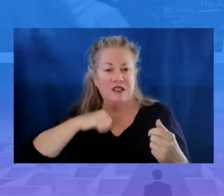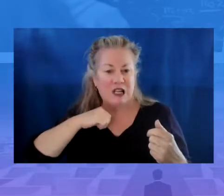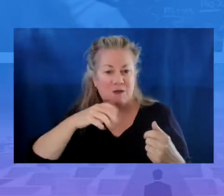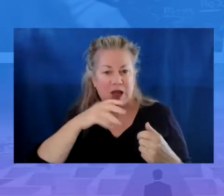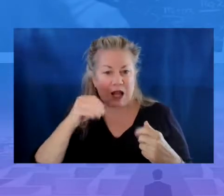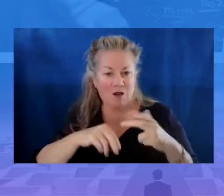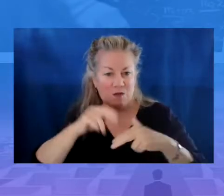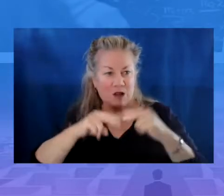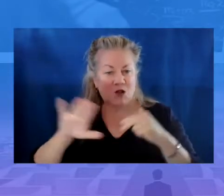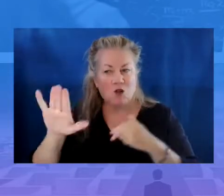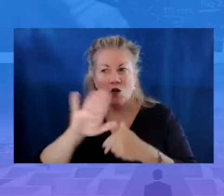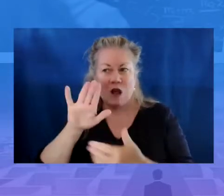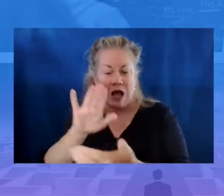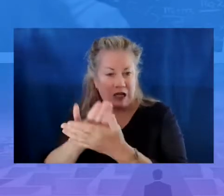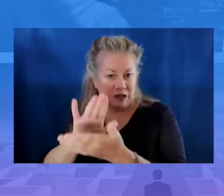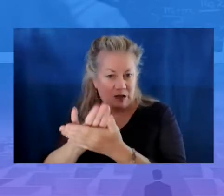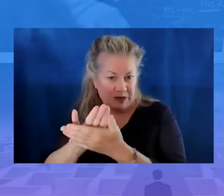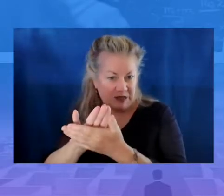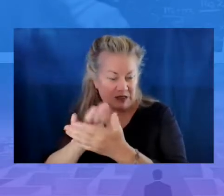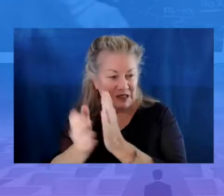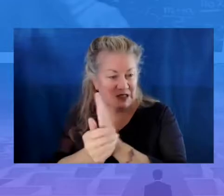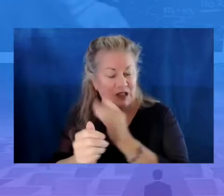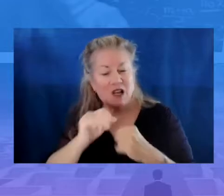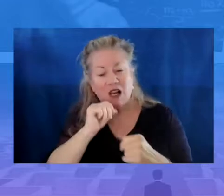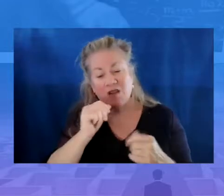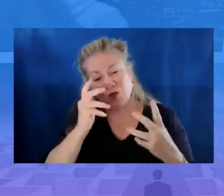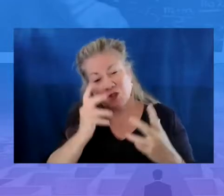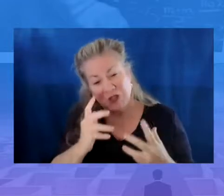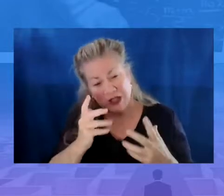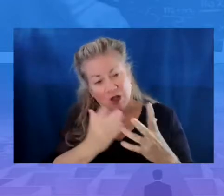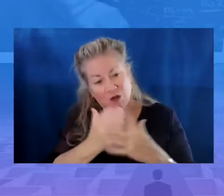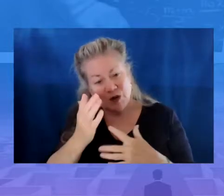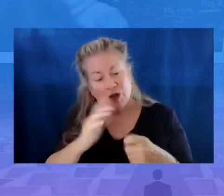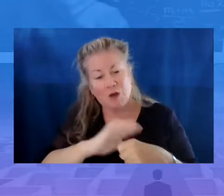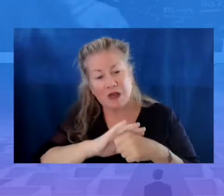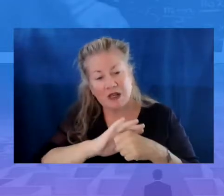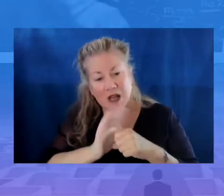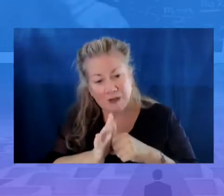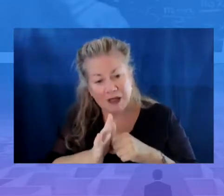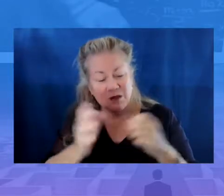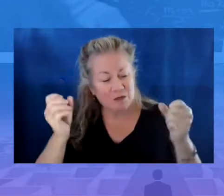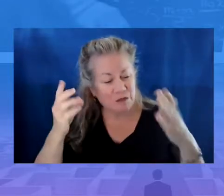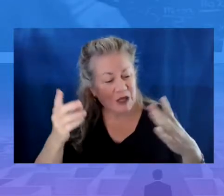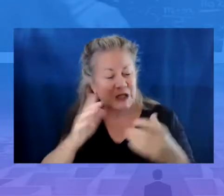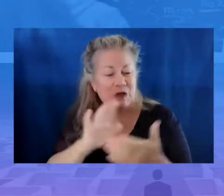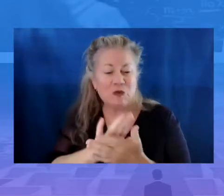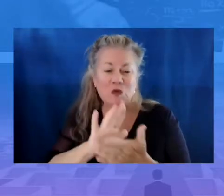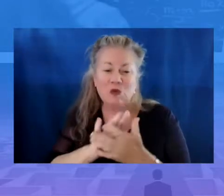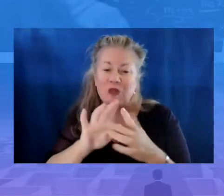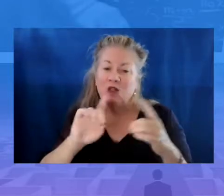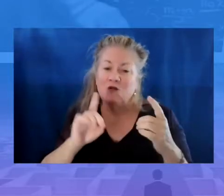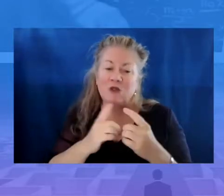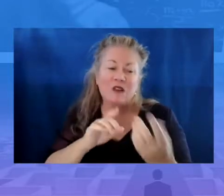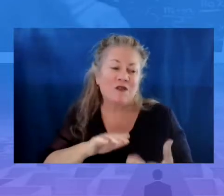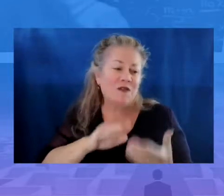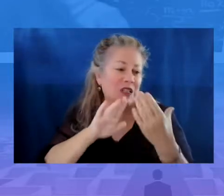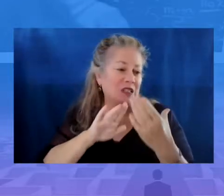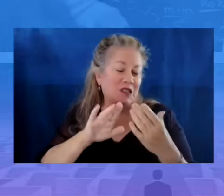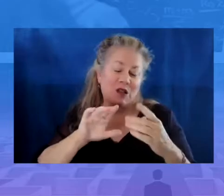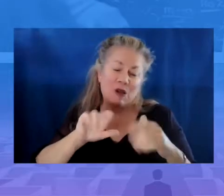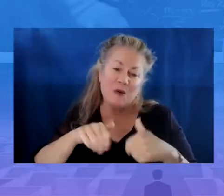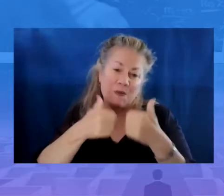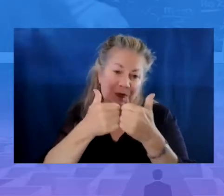-esteem and, of course, build their academic skills. Unfortunately, throughout the pandemic, many school districts have faced